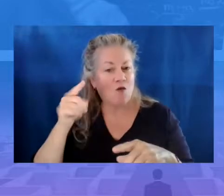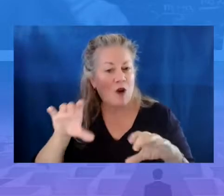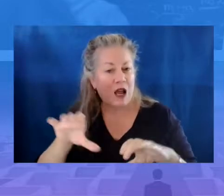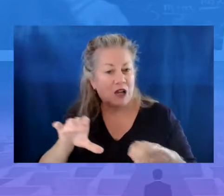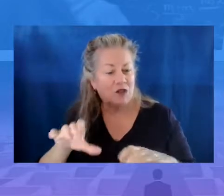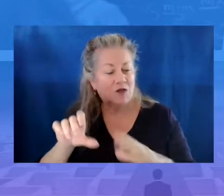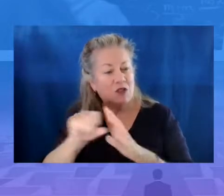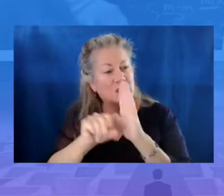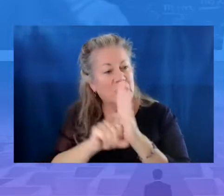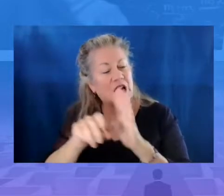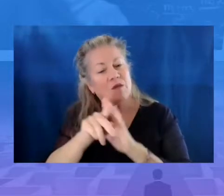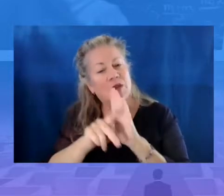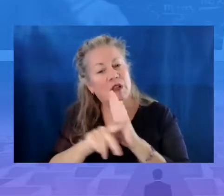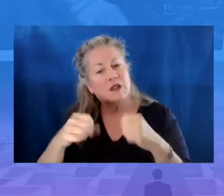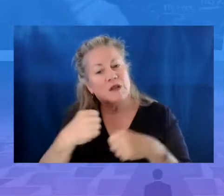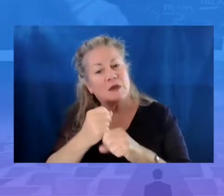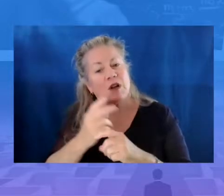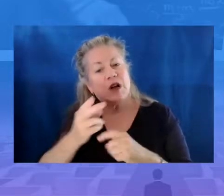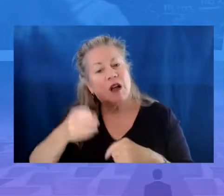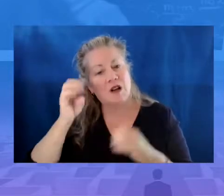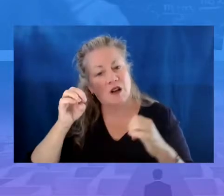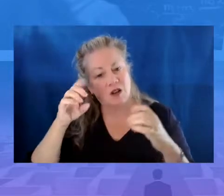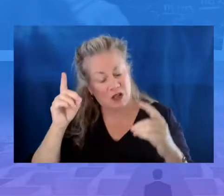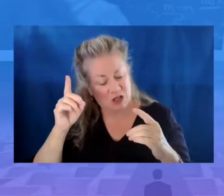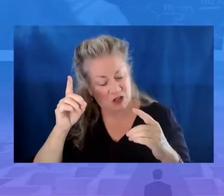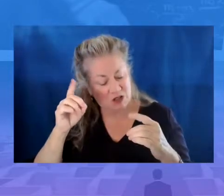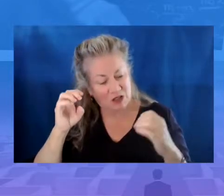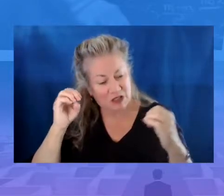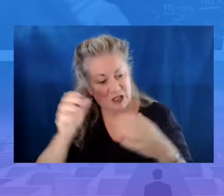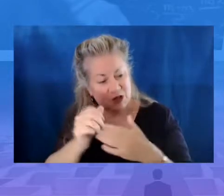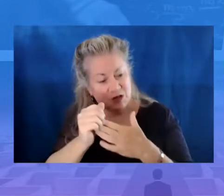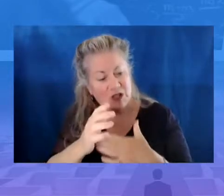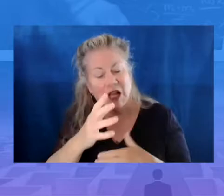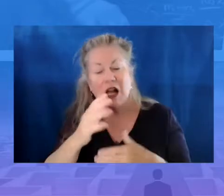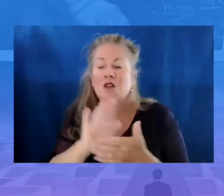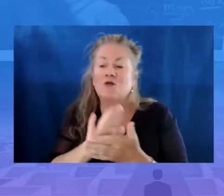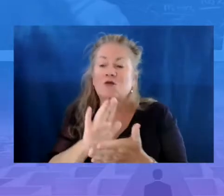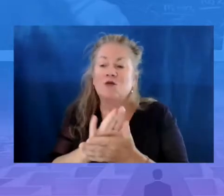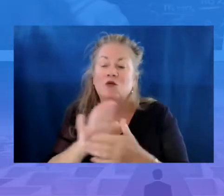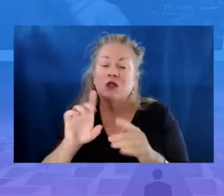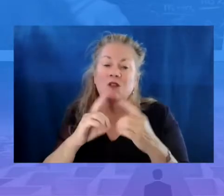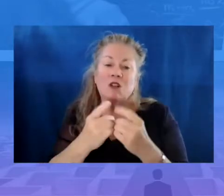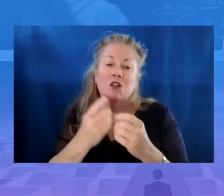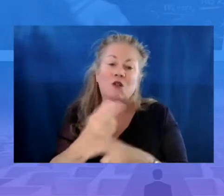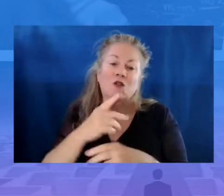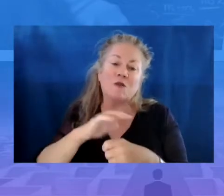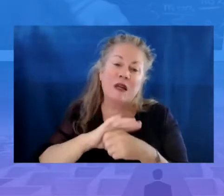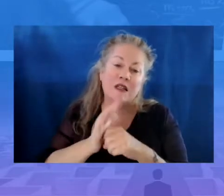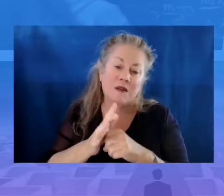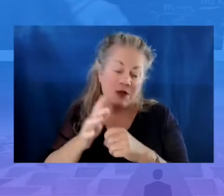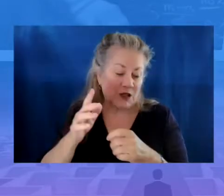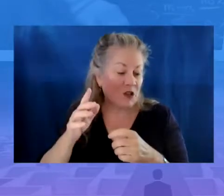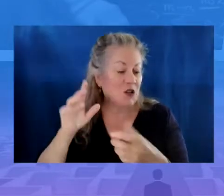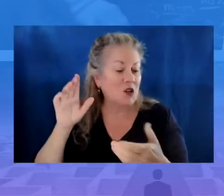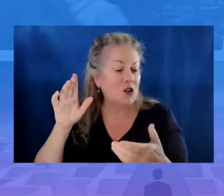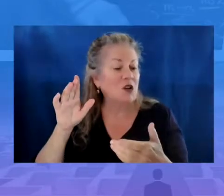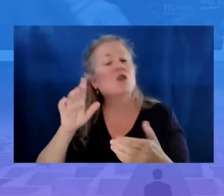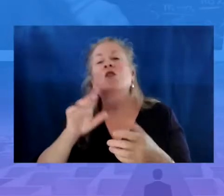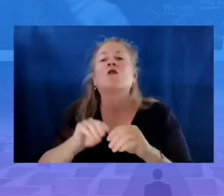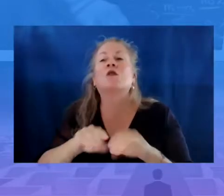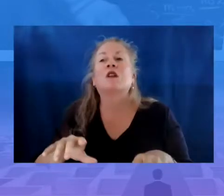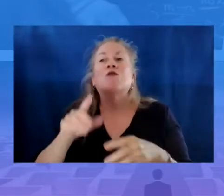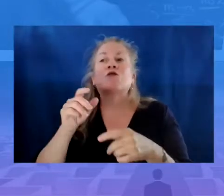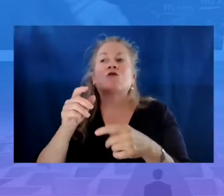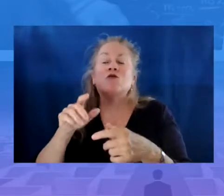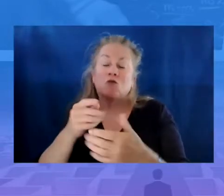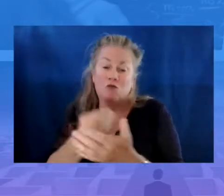for state policymakers, higher education leaders and school districts to use the pandemic relief and recovery funds